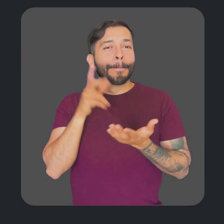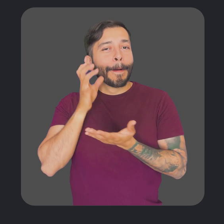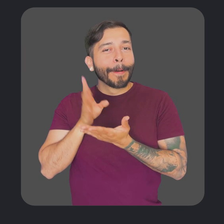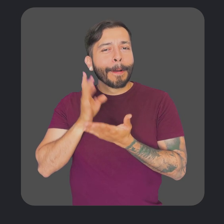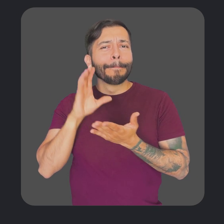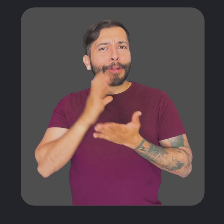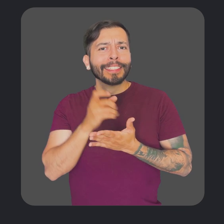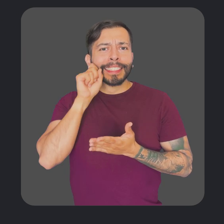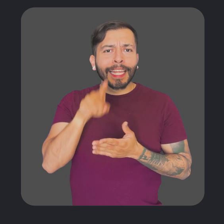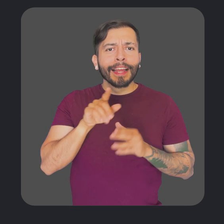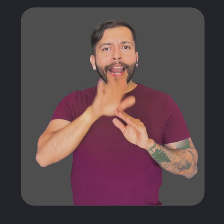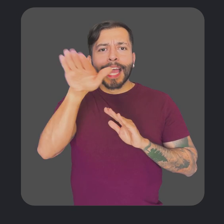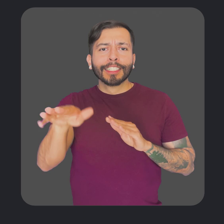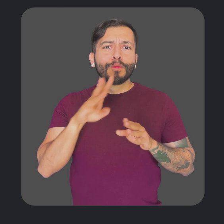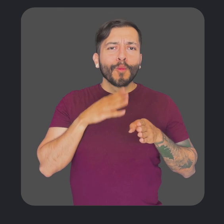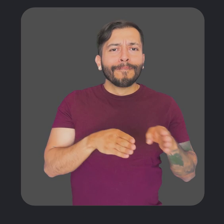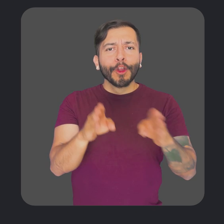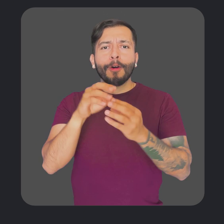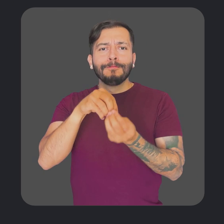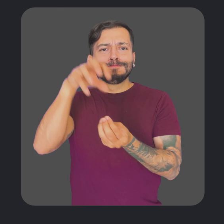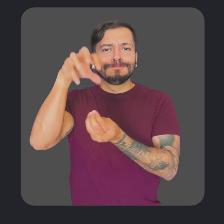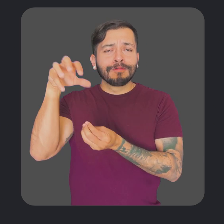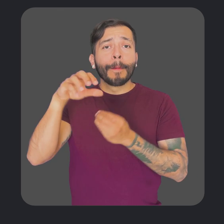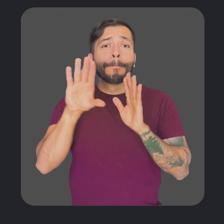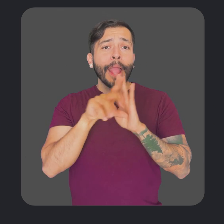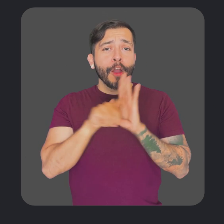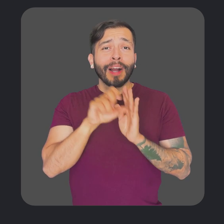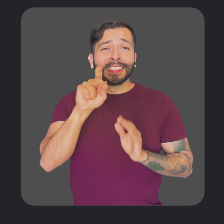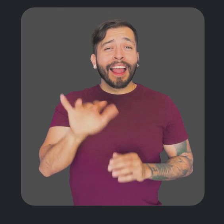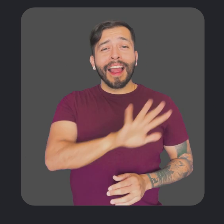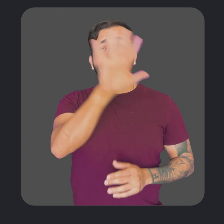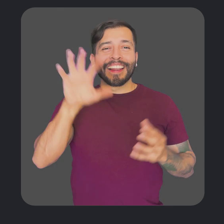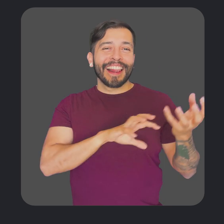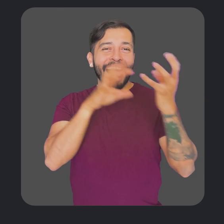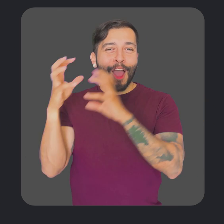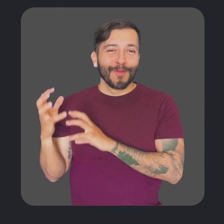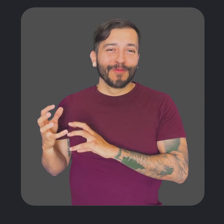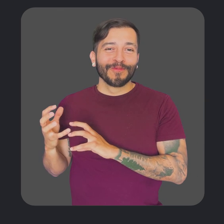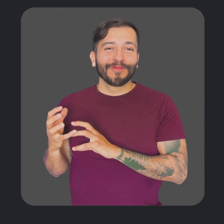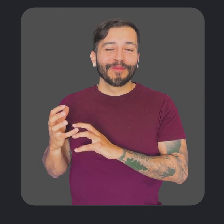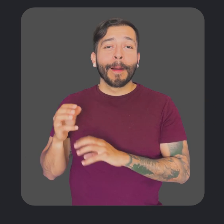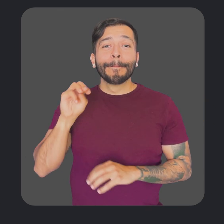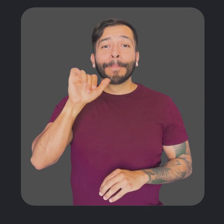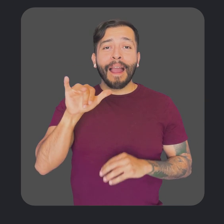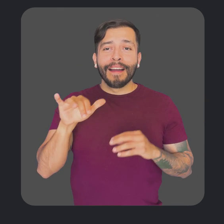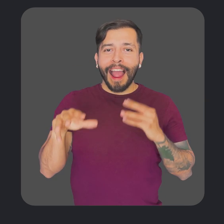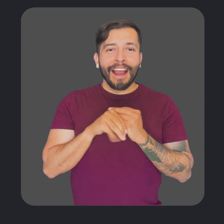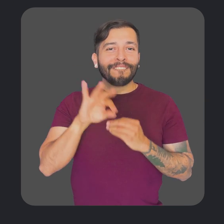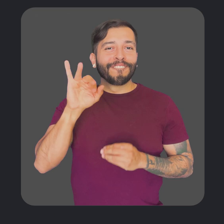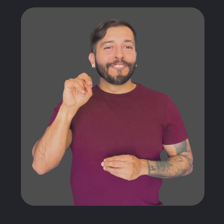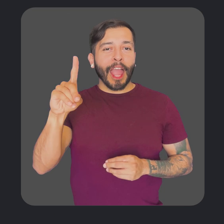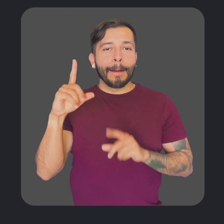In this picture, we can see the hills and there is a river. We can see a balloon in the air, and in the background, we can see the sky with clouds. In May,